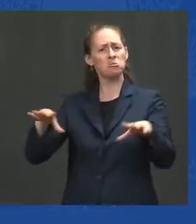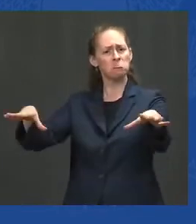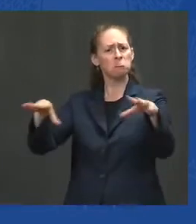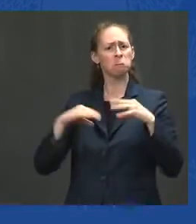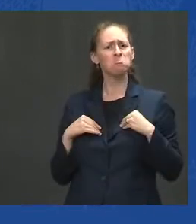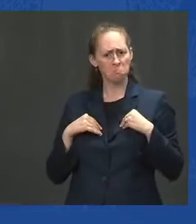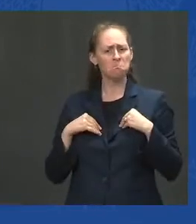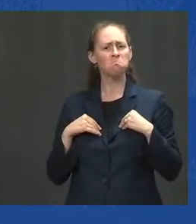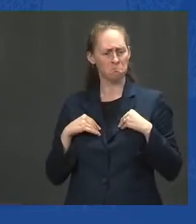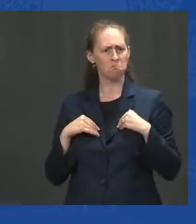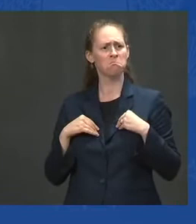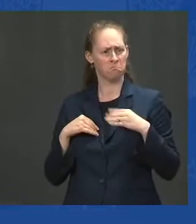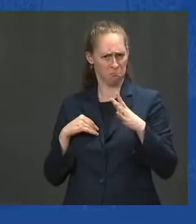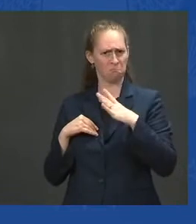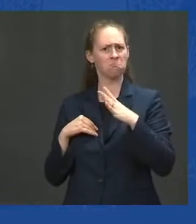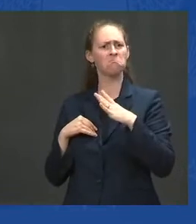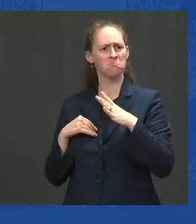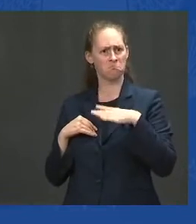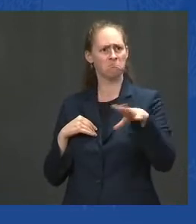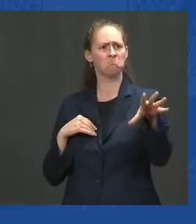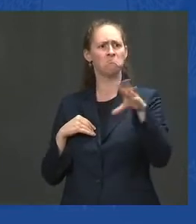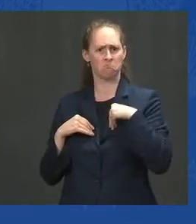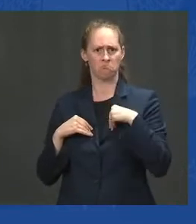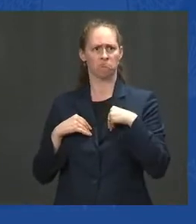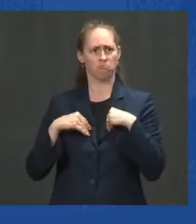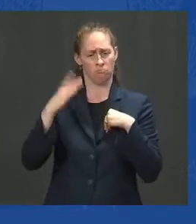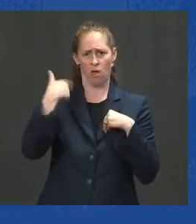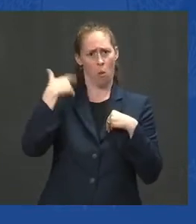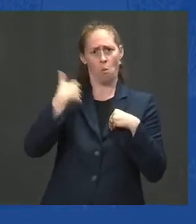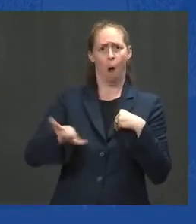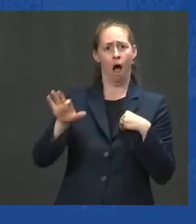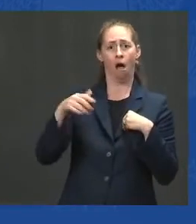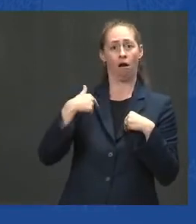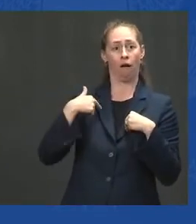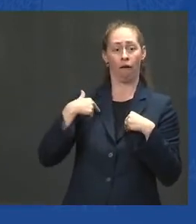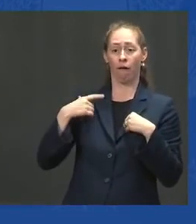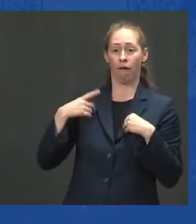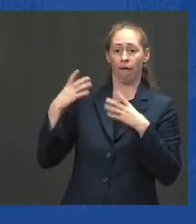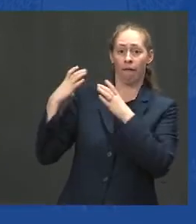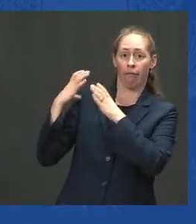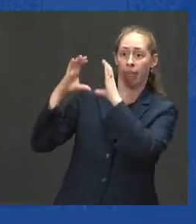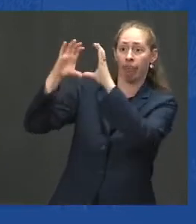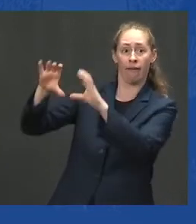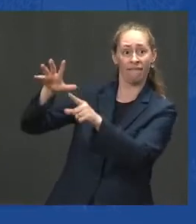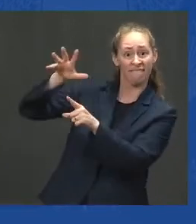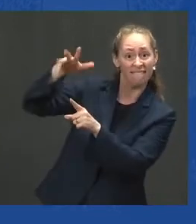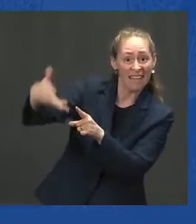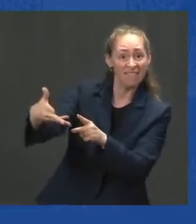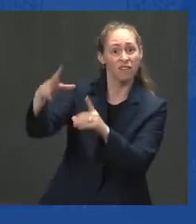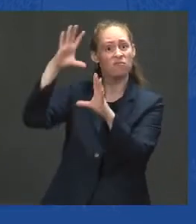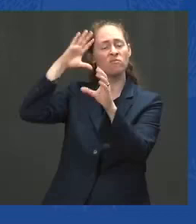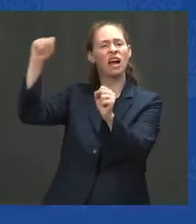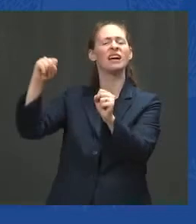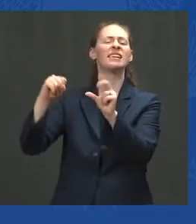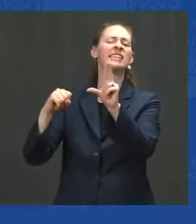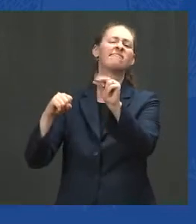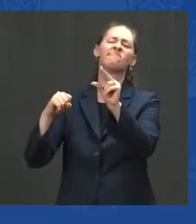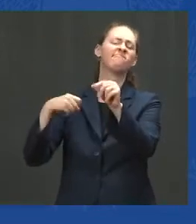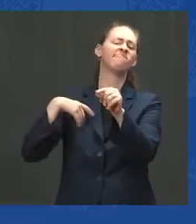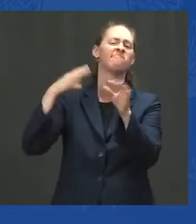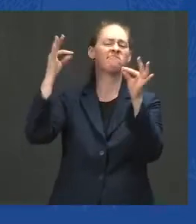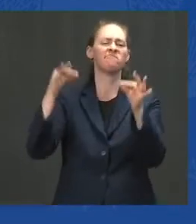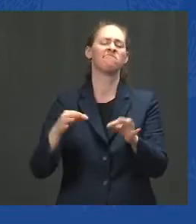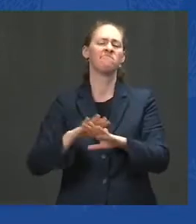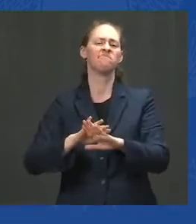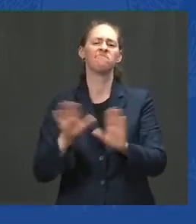this decision on to another President of the United States — yet another one, a fifth one — because it's the right one.